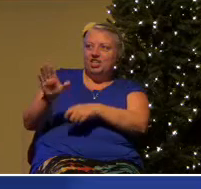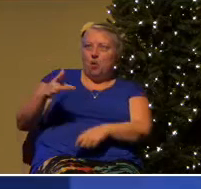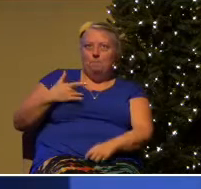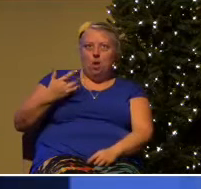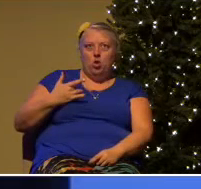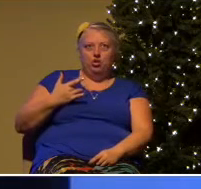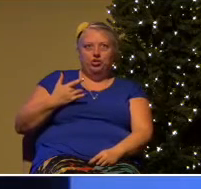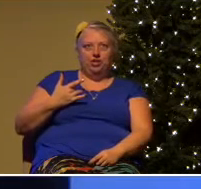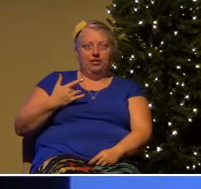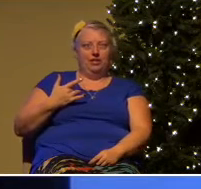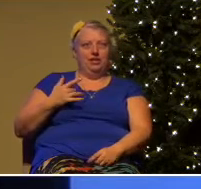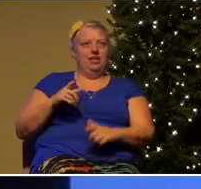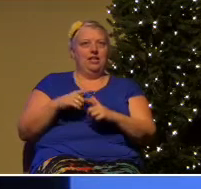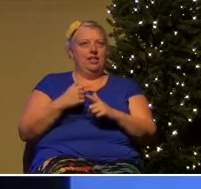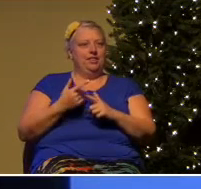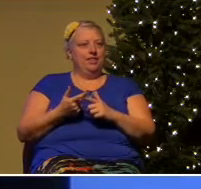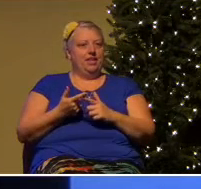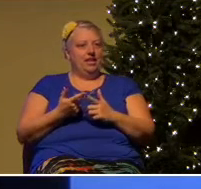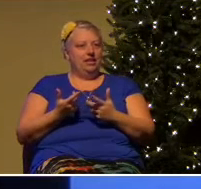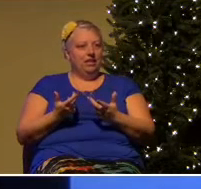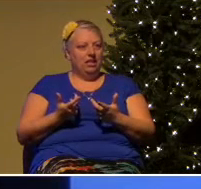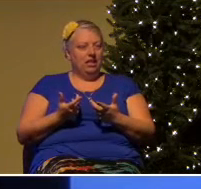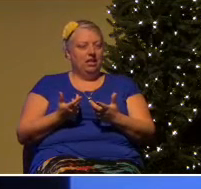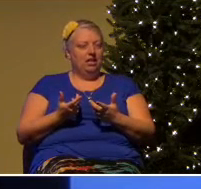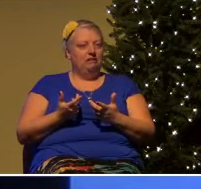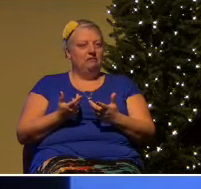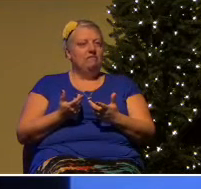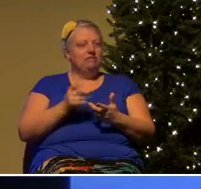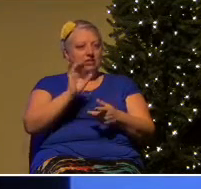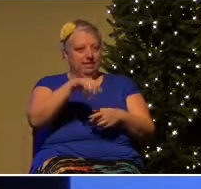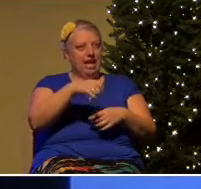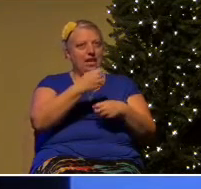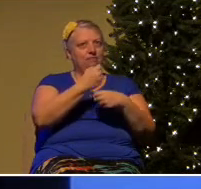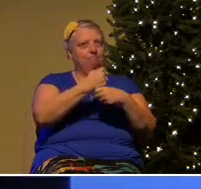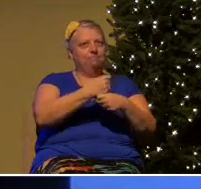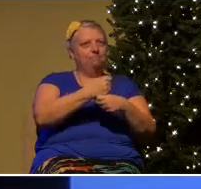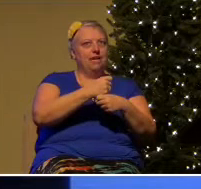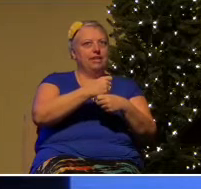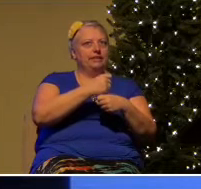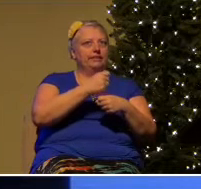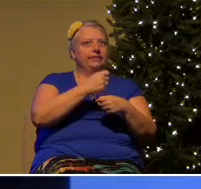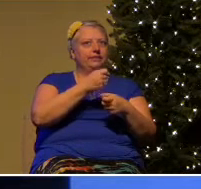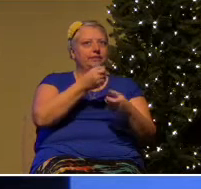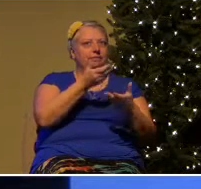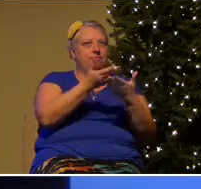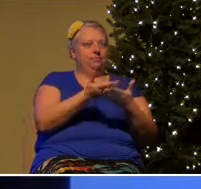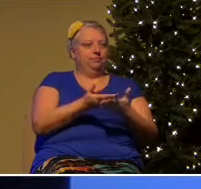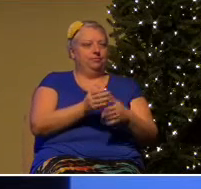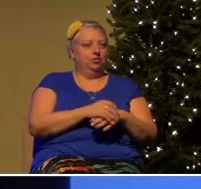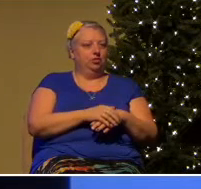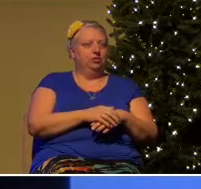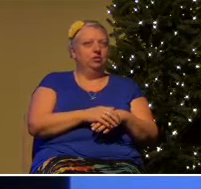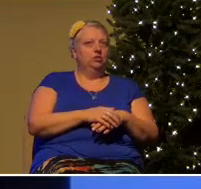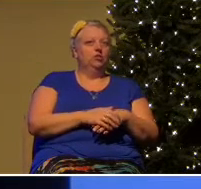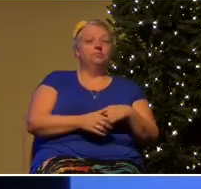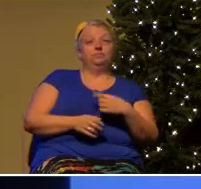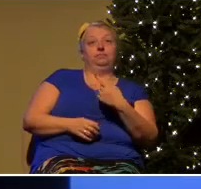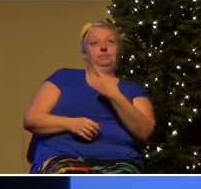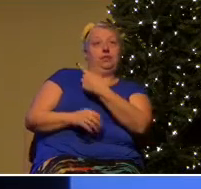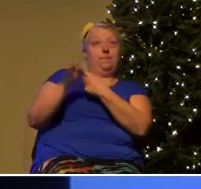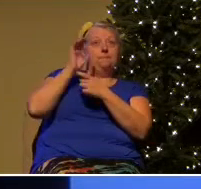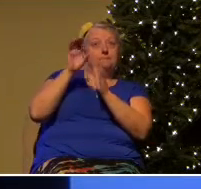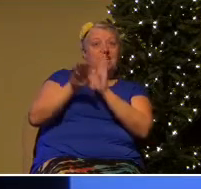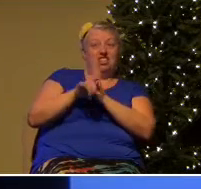picture. I don't know if you can see these guys. Their names are Paris Wade and Bill